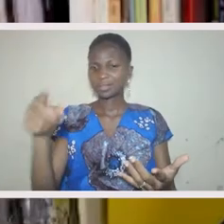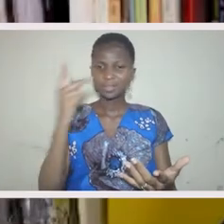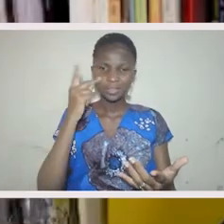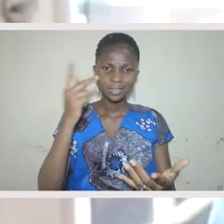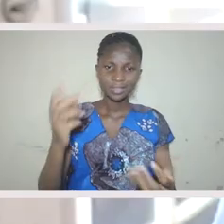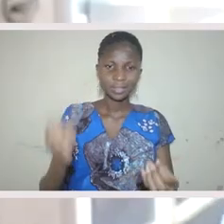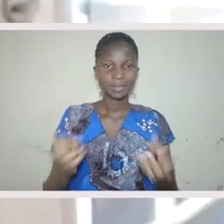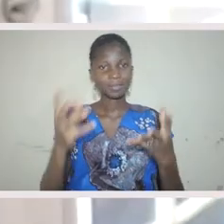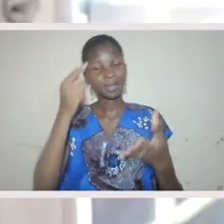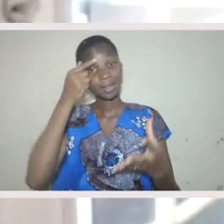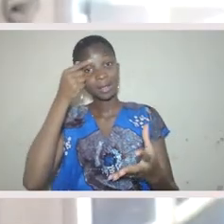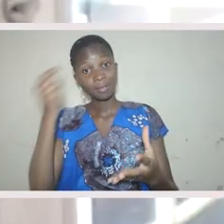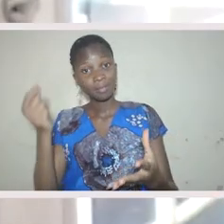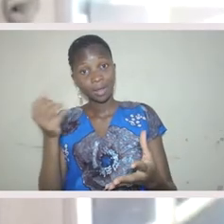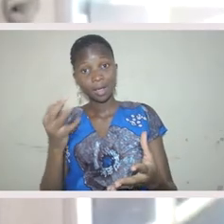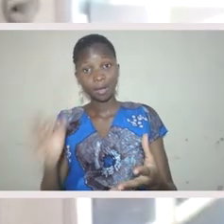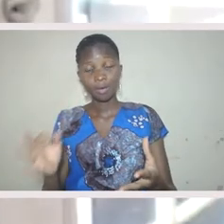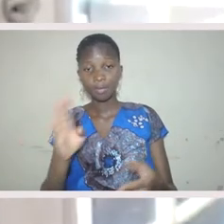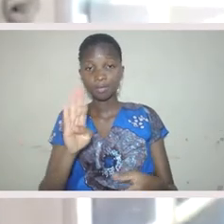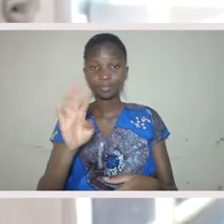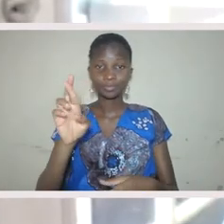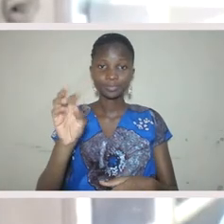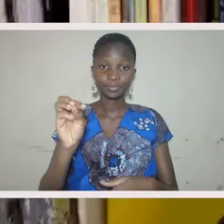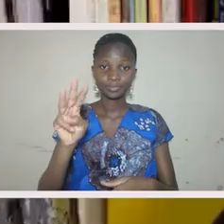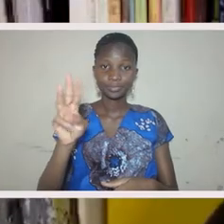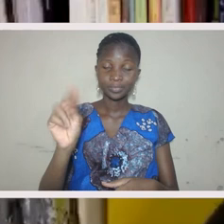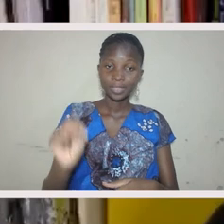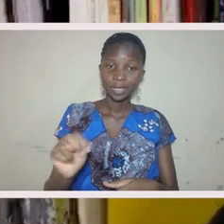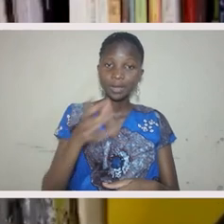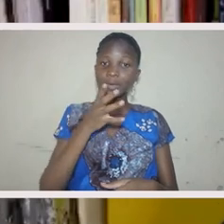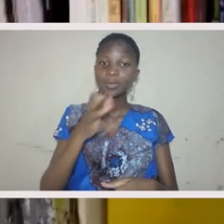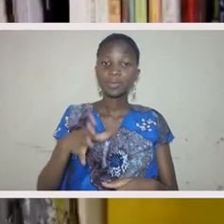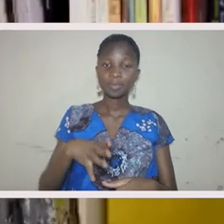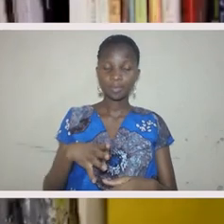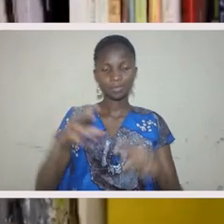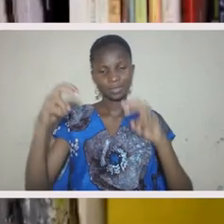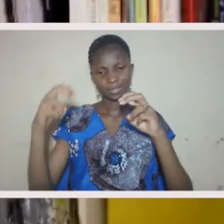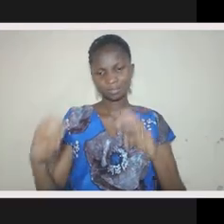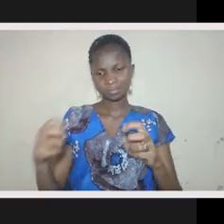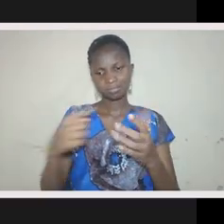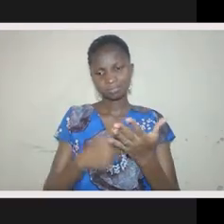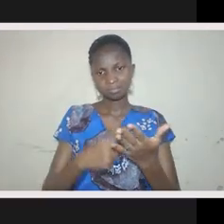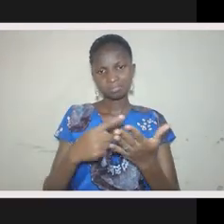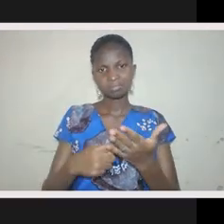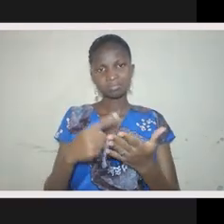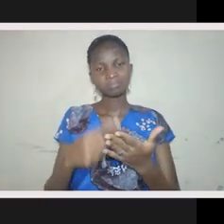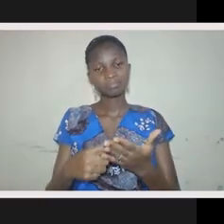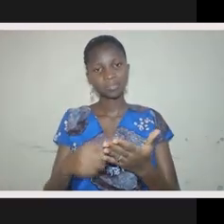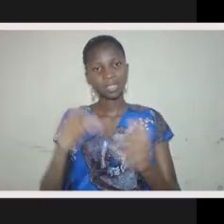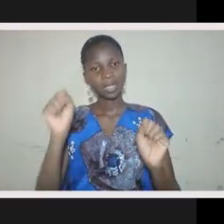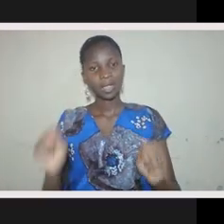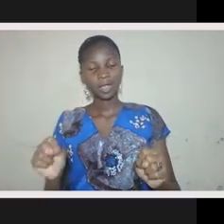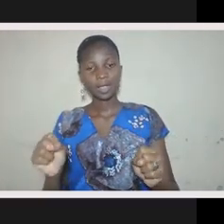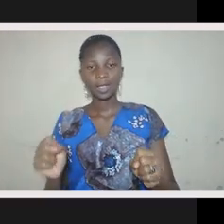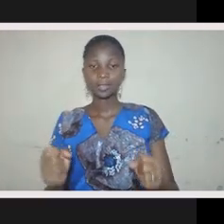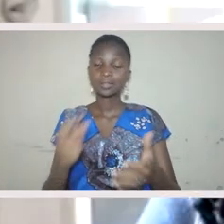know, they've never seen this many black and brown women just have a conversation all by themselves, right? And talk